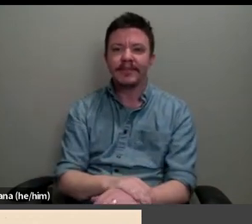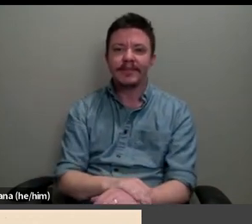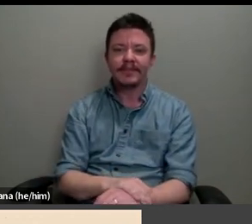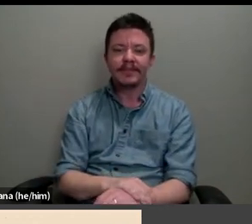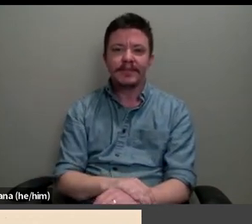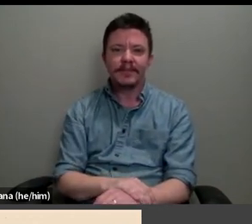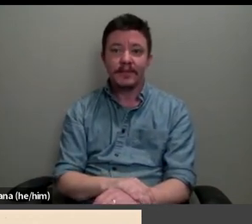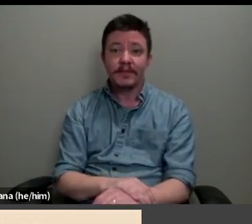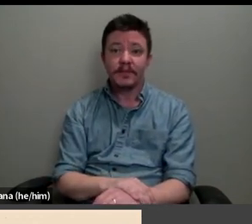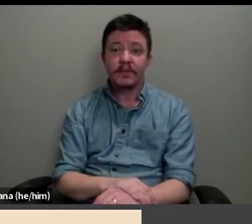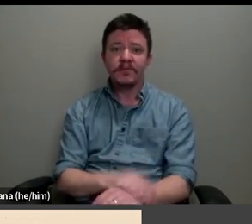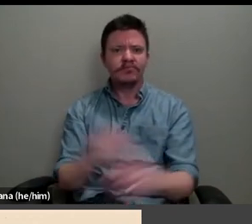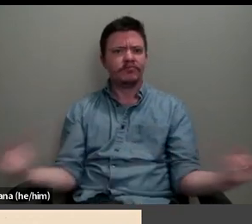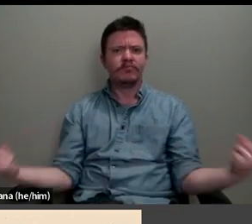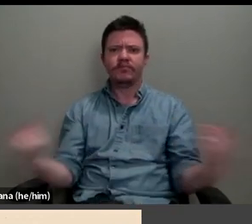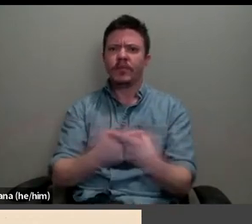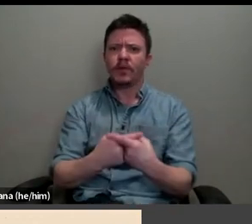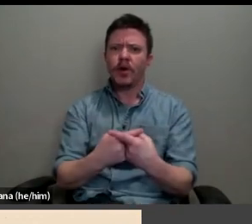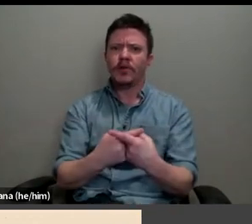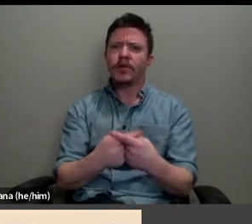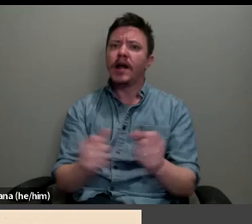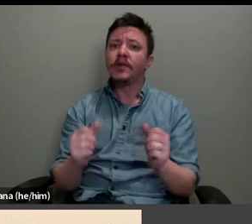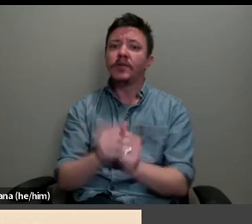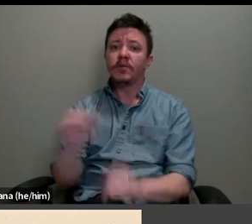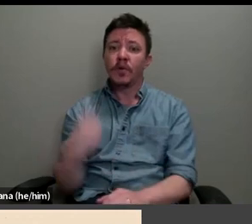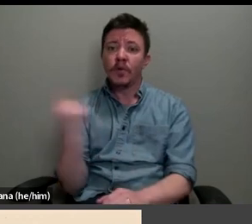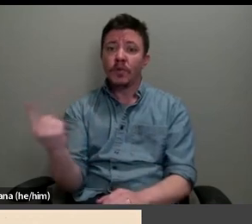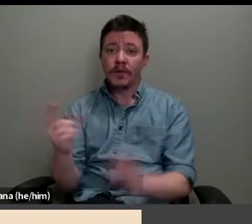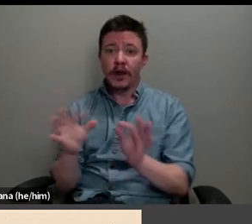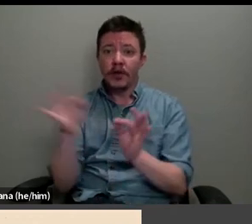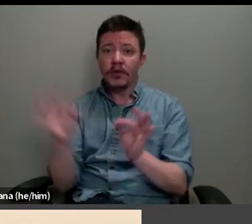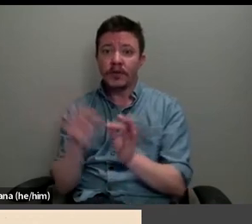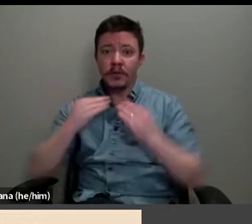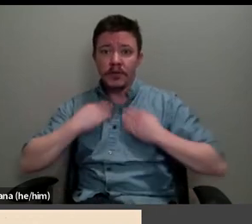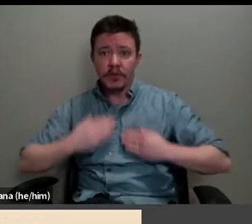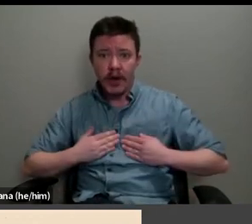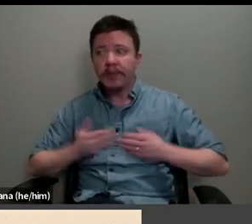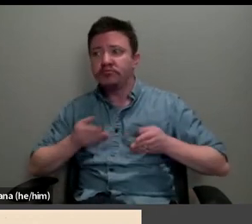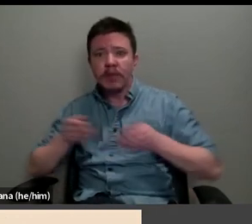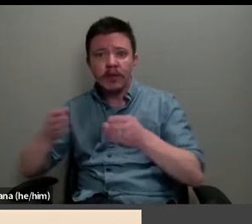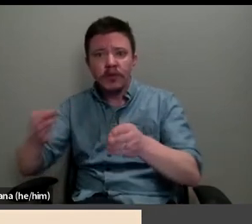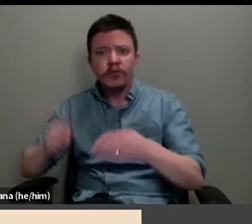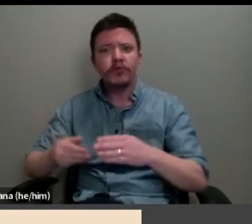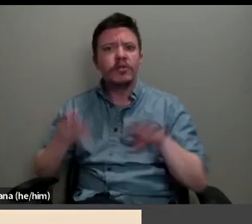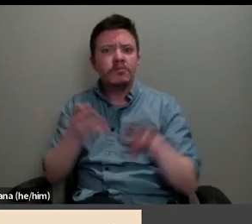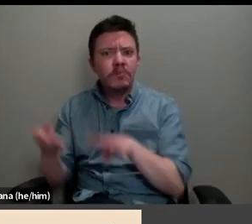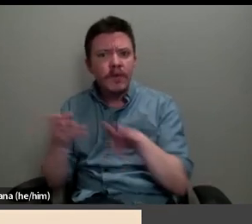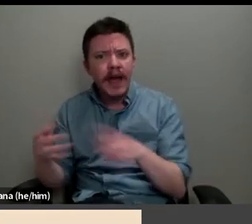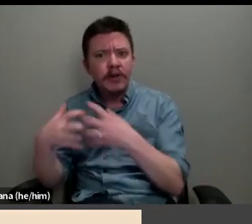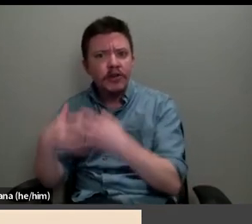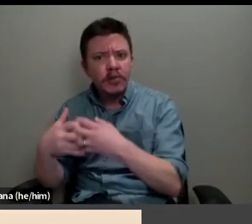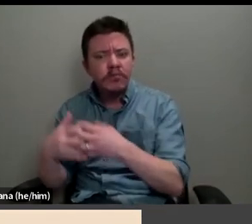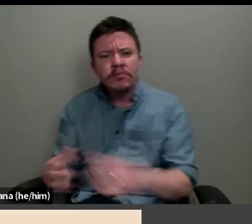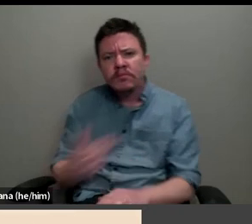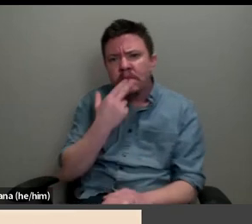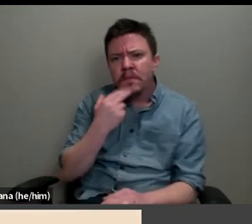In contrast to the lone seamstress. body on the street and in the factory, the small family workshop remained a